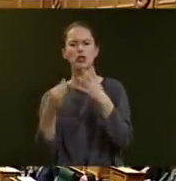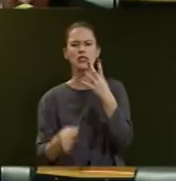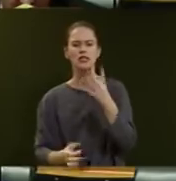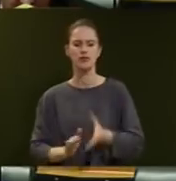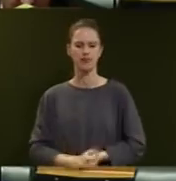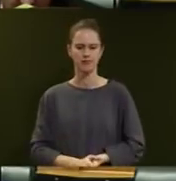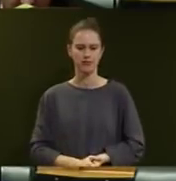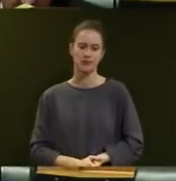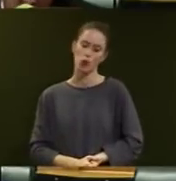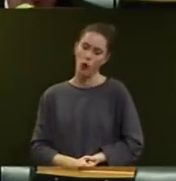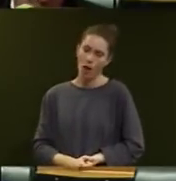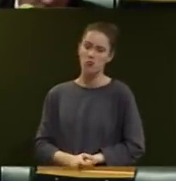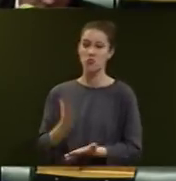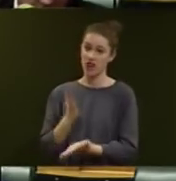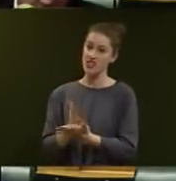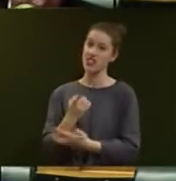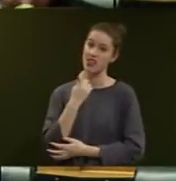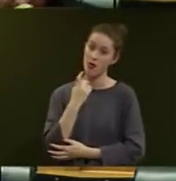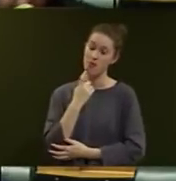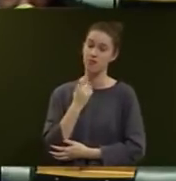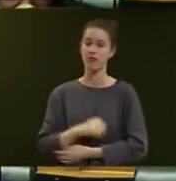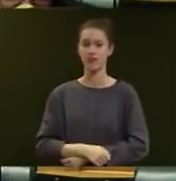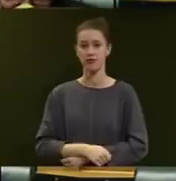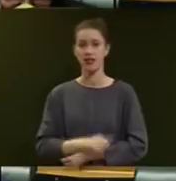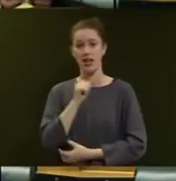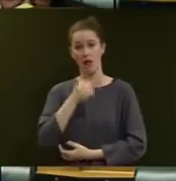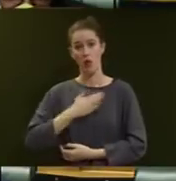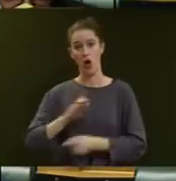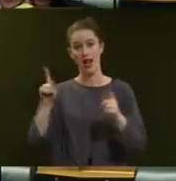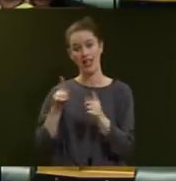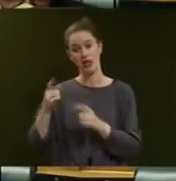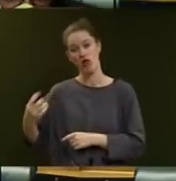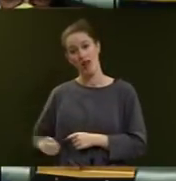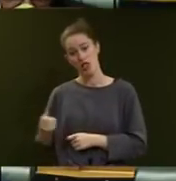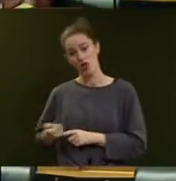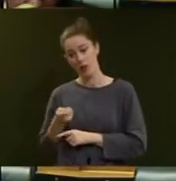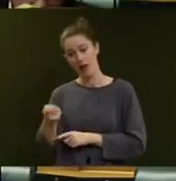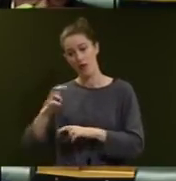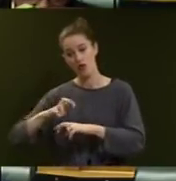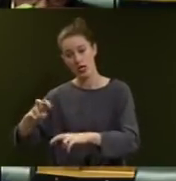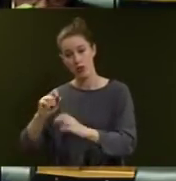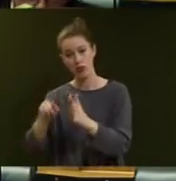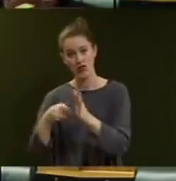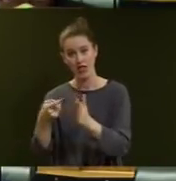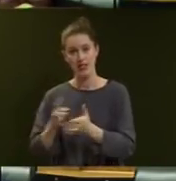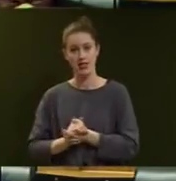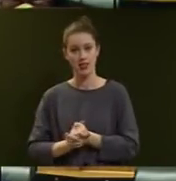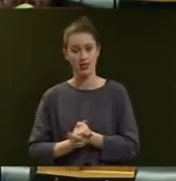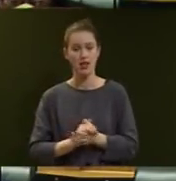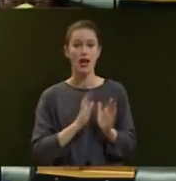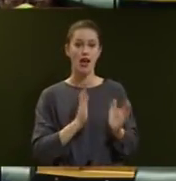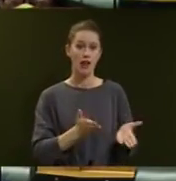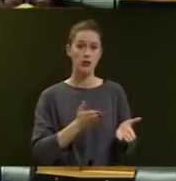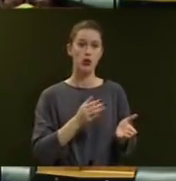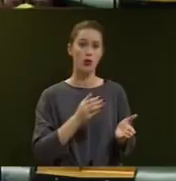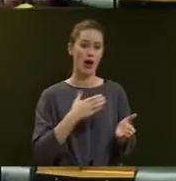the reality is pretty simple. If we're going to have less revenue to pay for transport projects, we would have to run